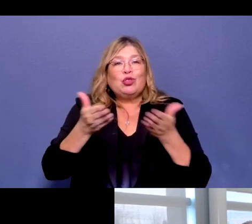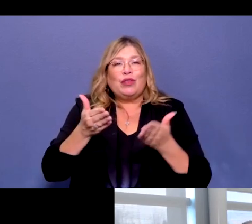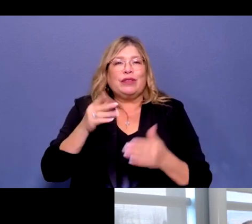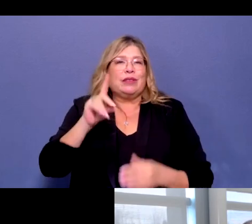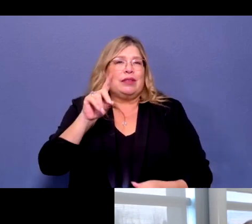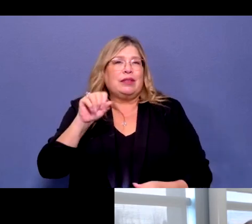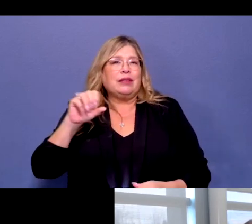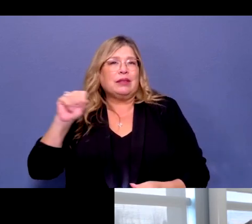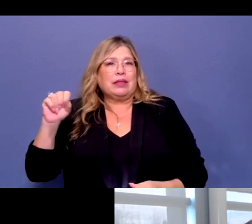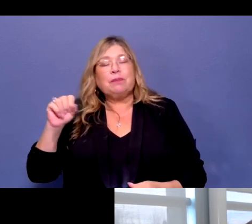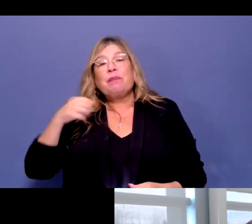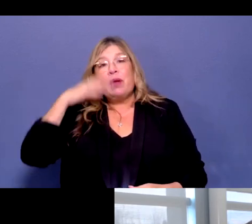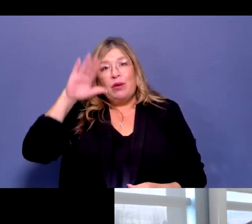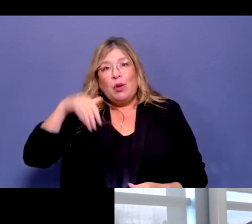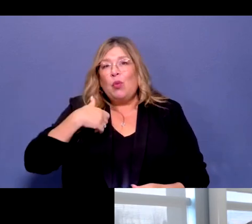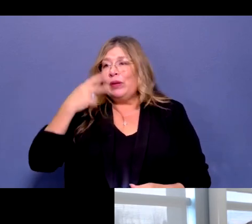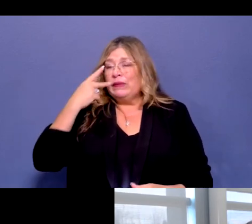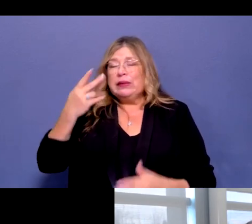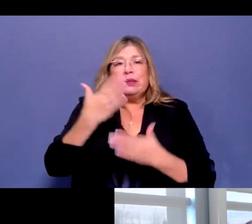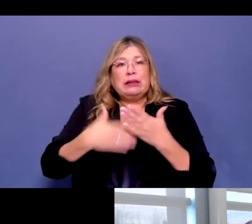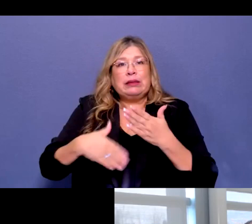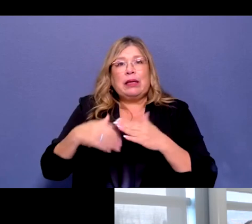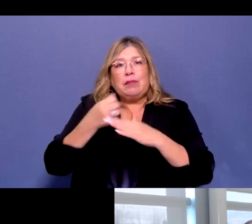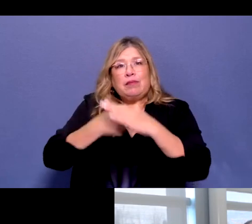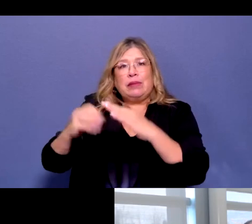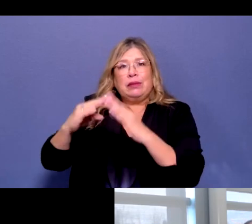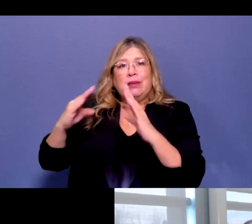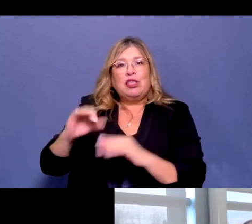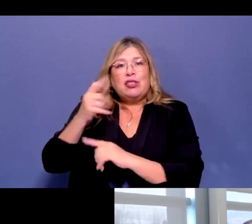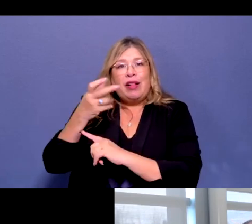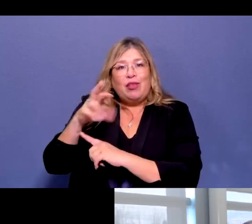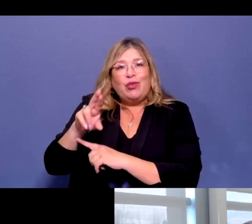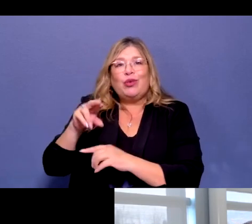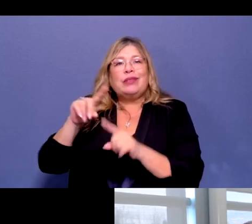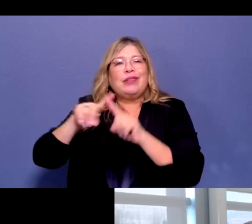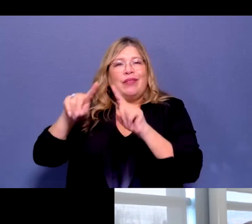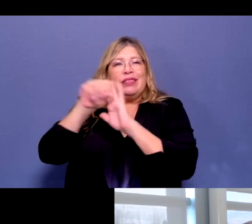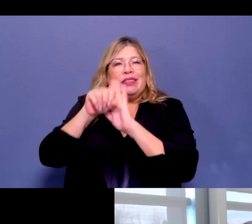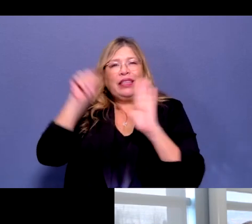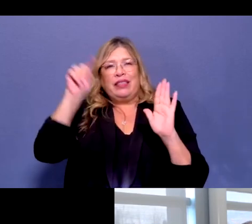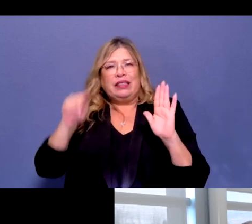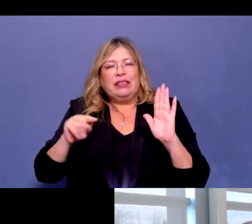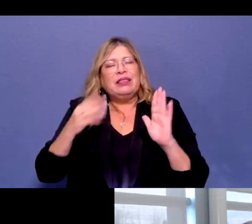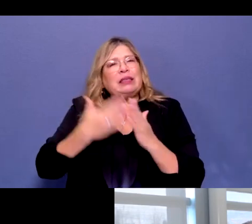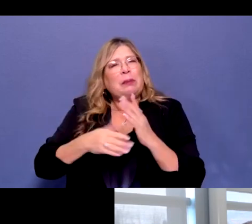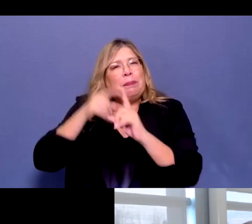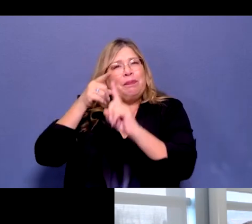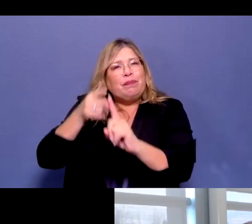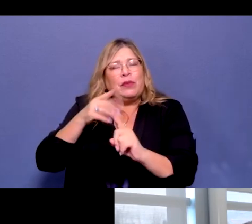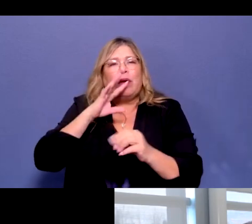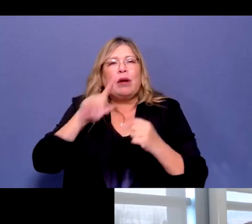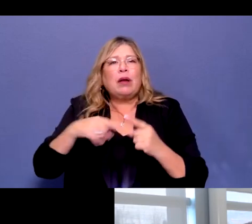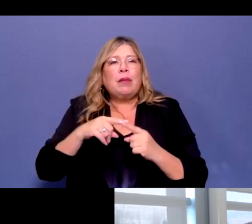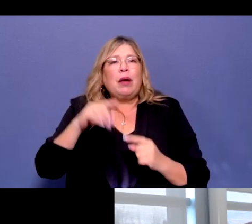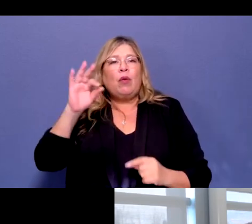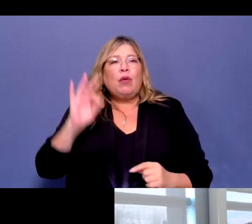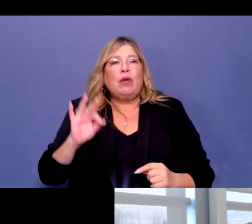across the state. There's a question specifically to Fresno or Merced County as well. I know the team is rapidly taking a look